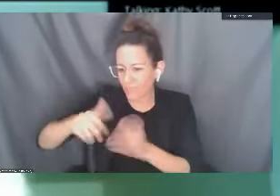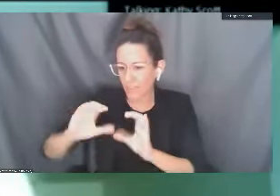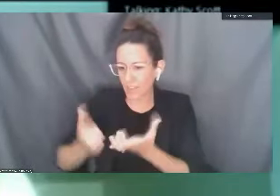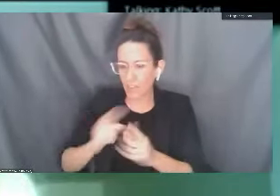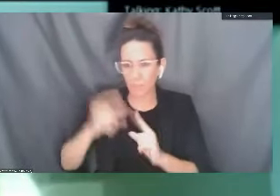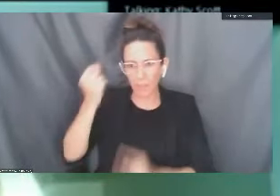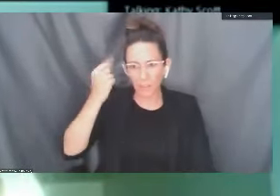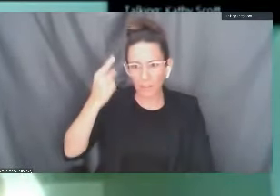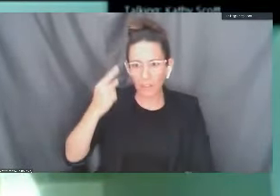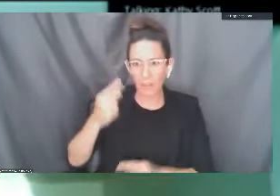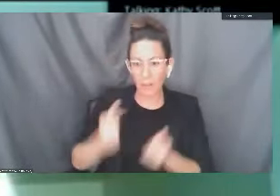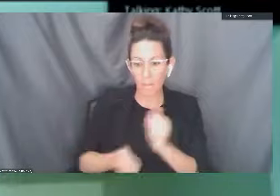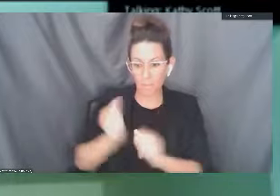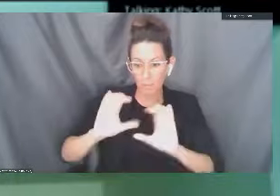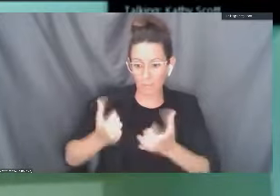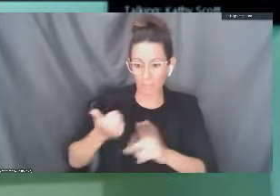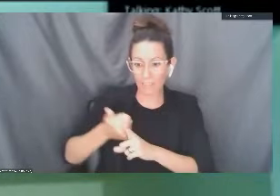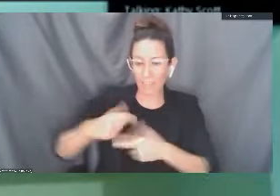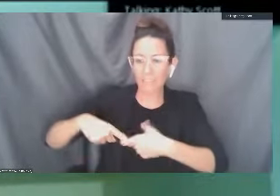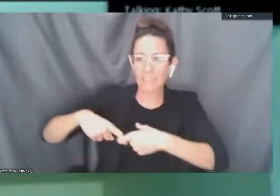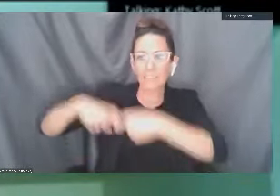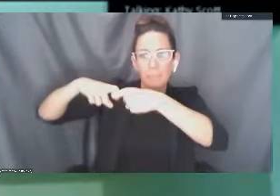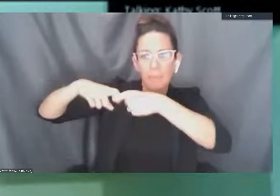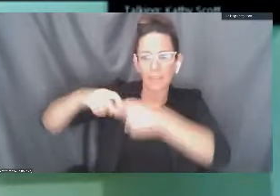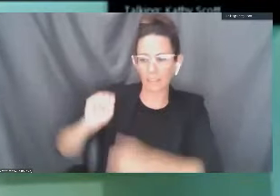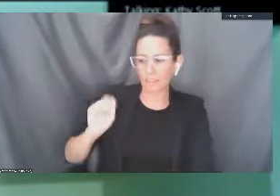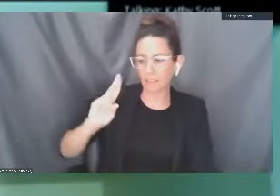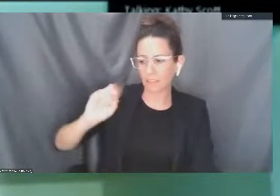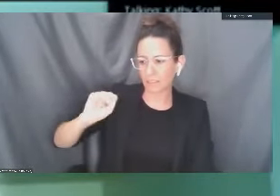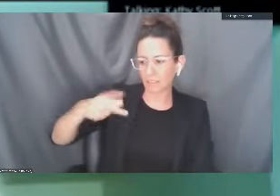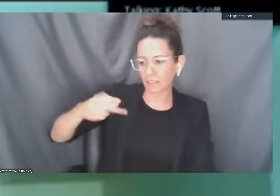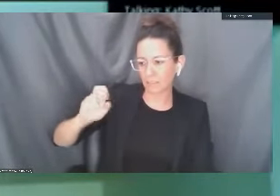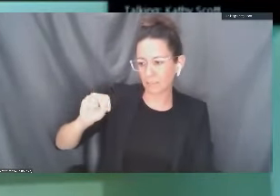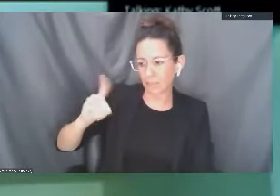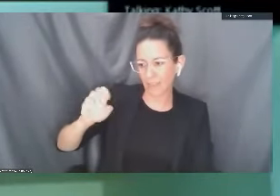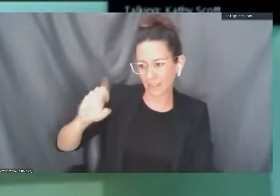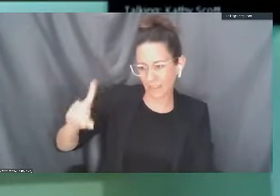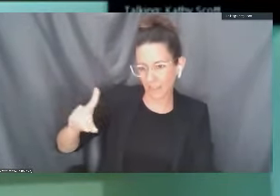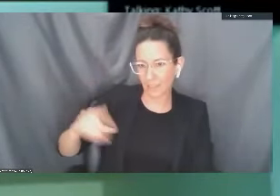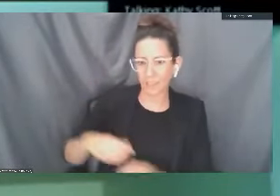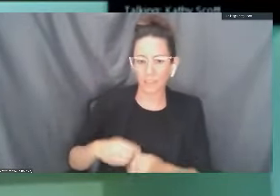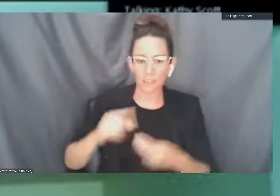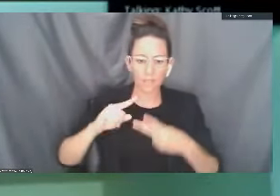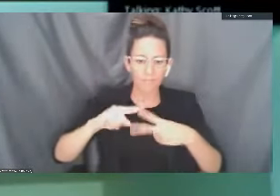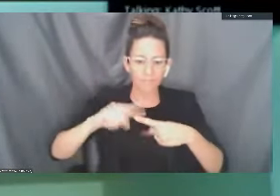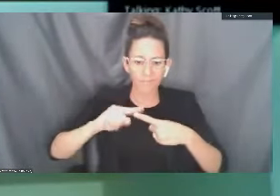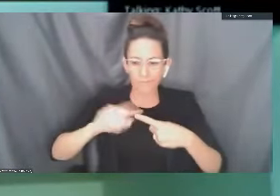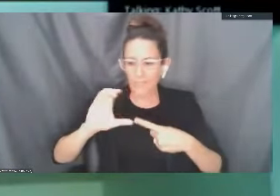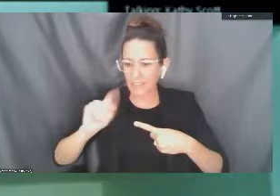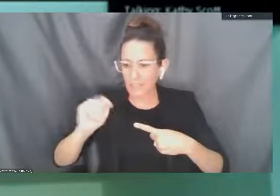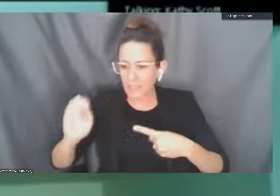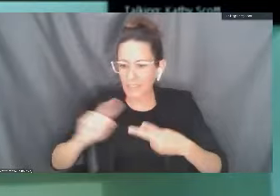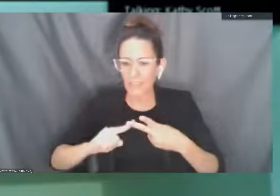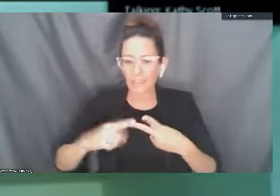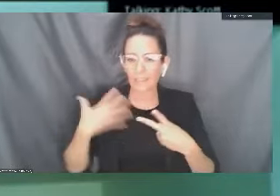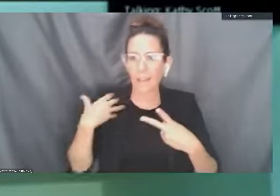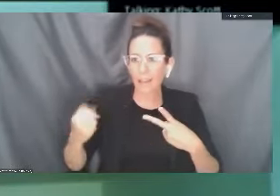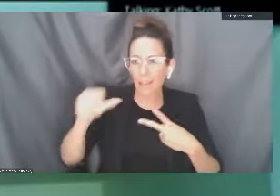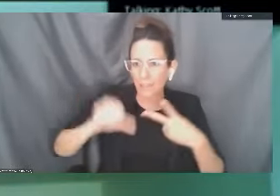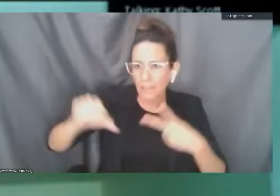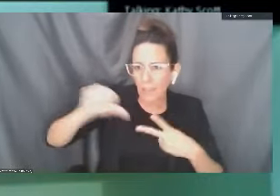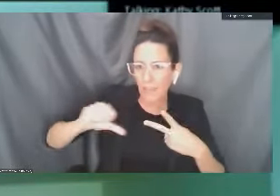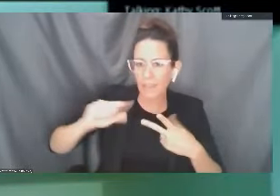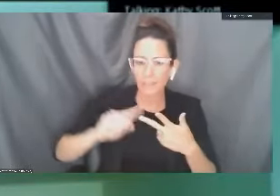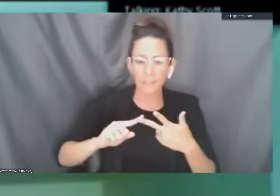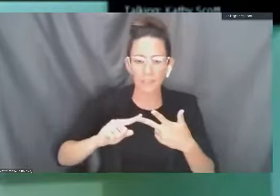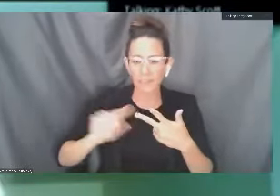suspended classes. Some are in the health sciences. Some are in CTE or the trades. And it